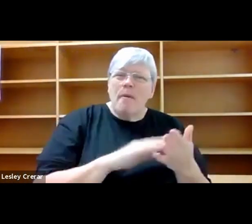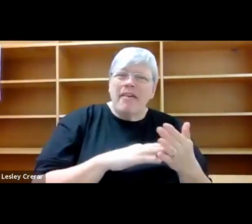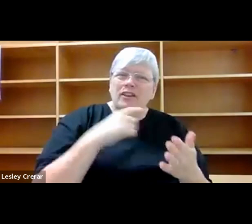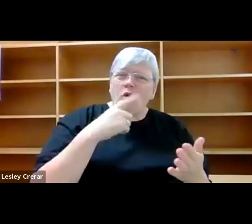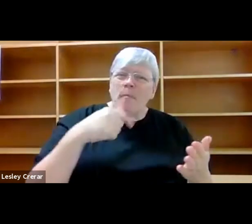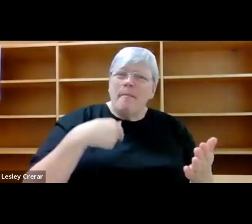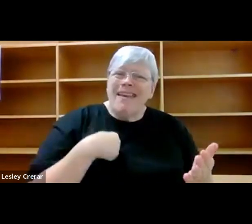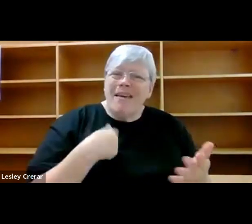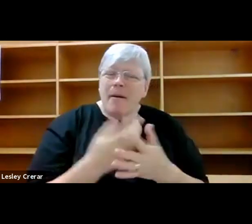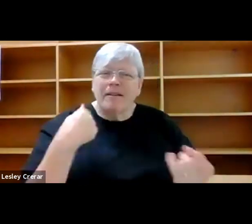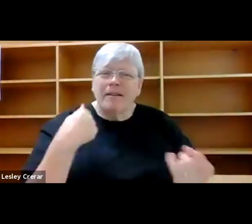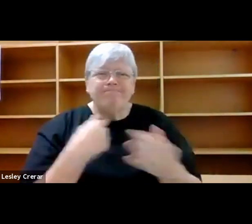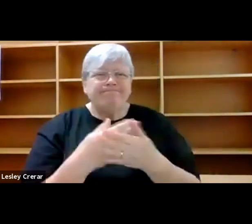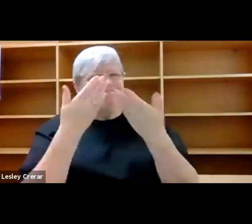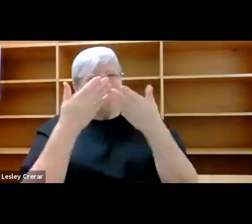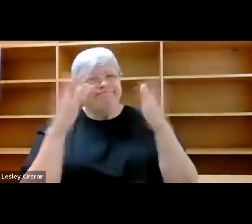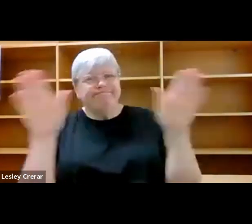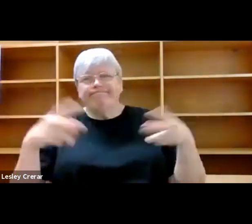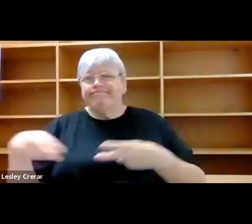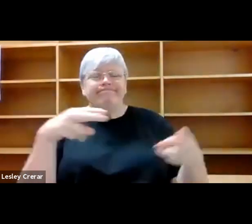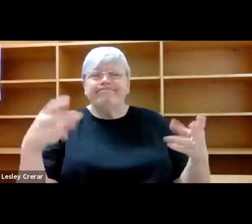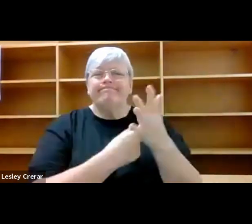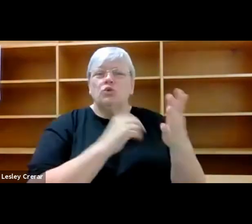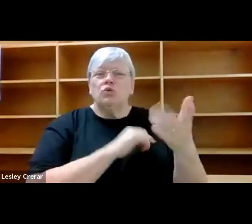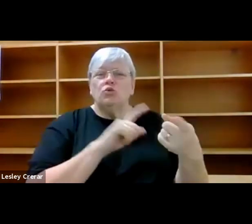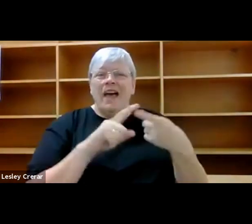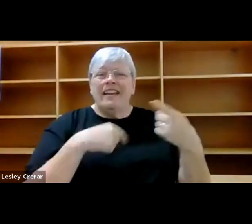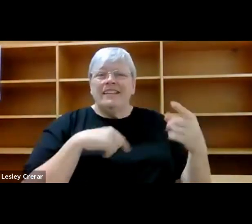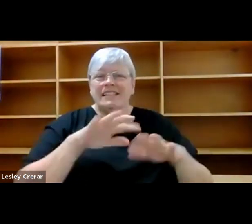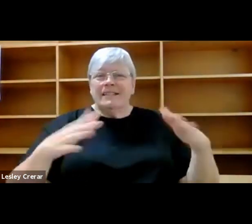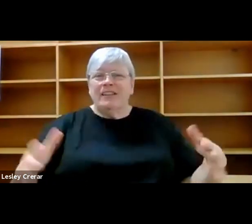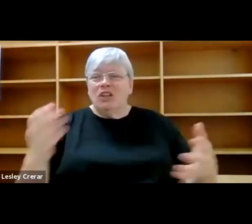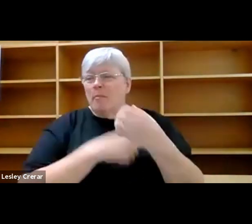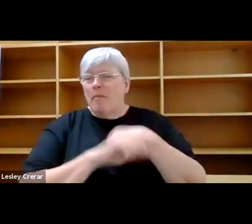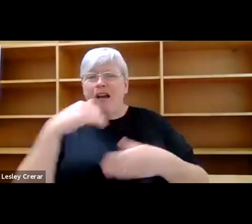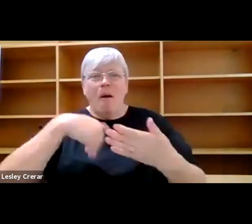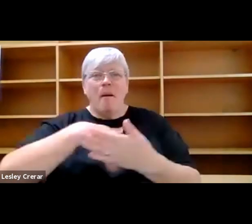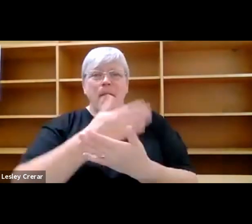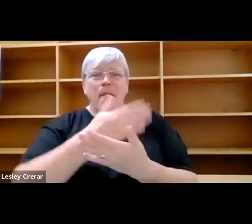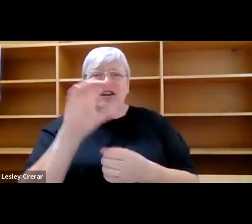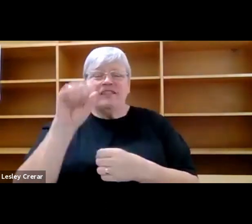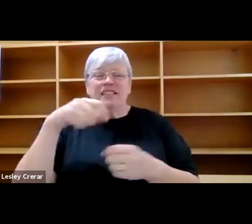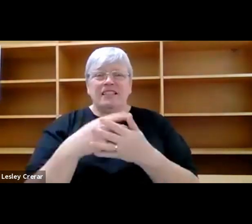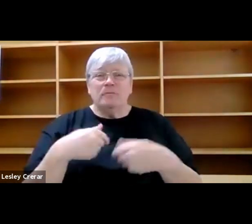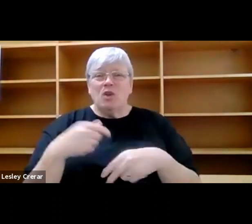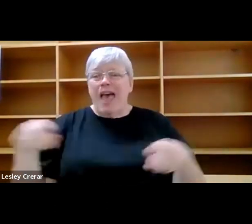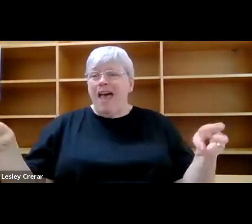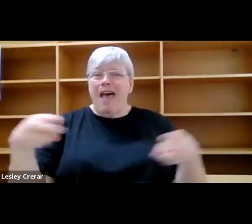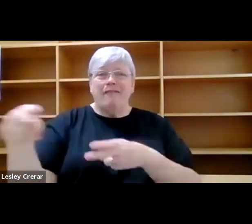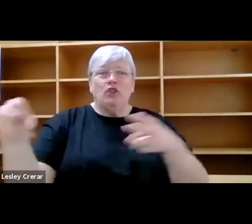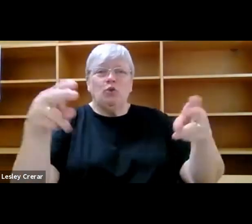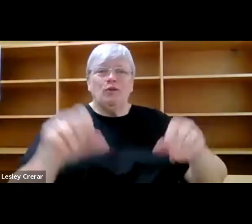But the open stretches of rice paddy and field that she had once known had become part of the city, with broad avenues and famous